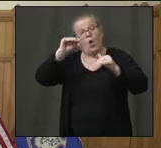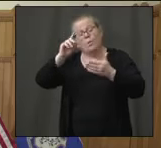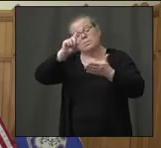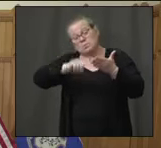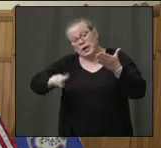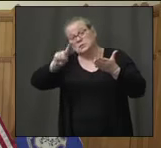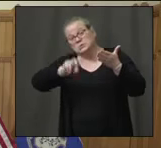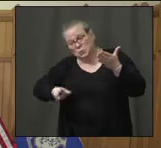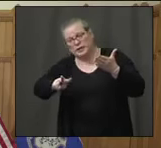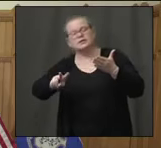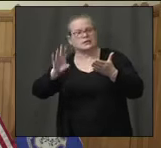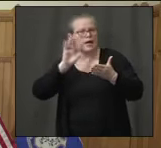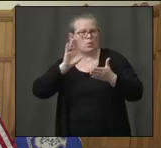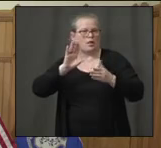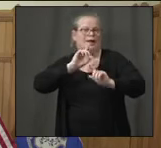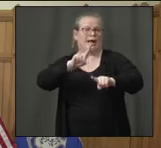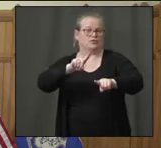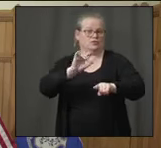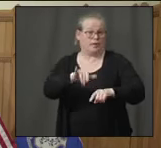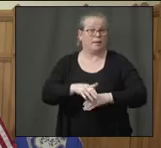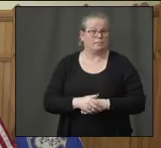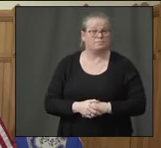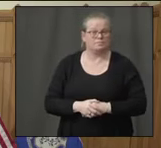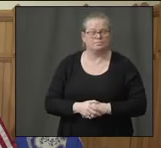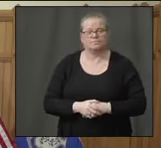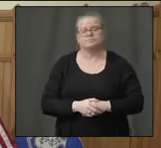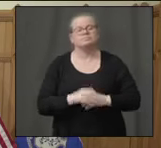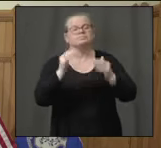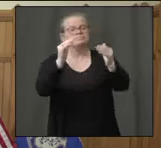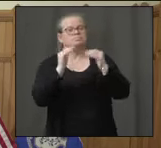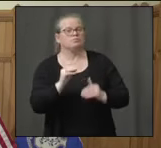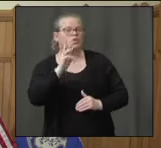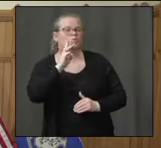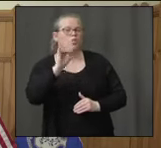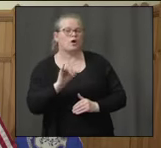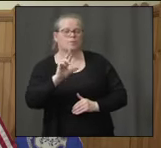We'll move on next to the Waterbury Republican American.